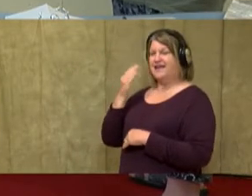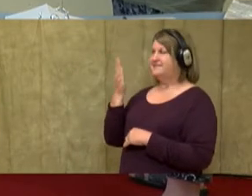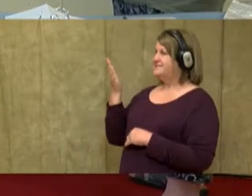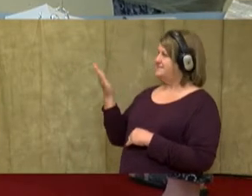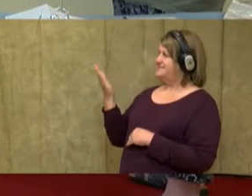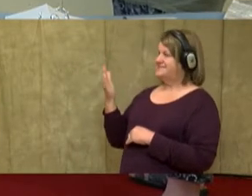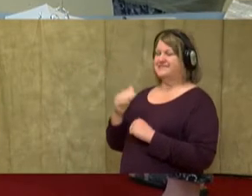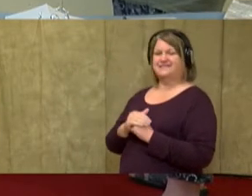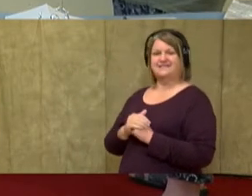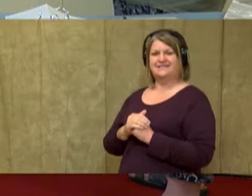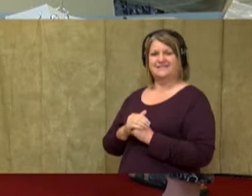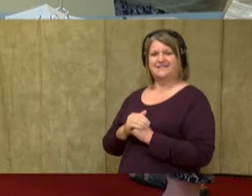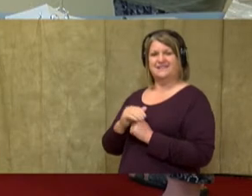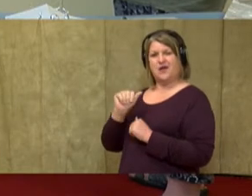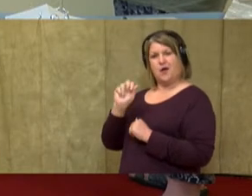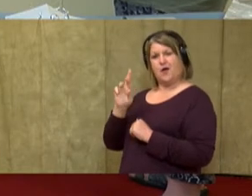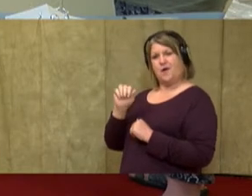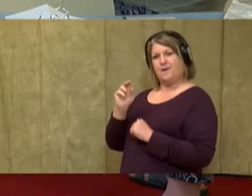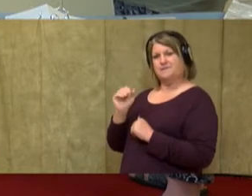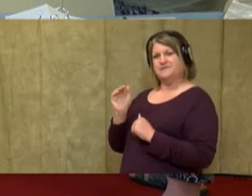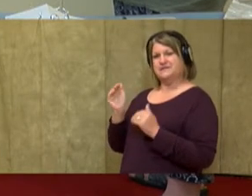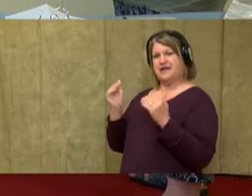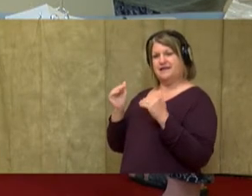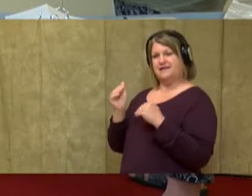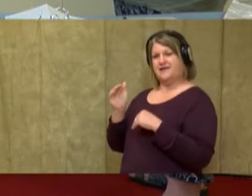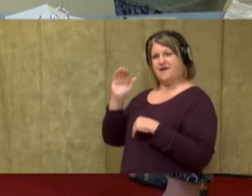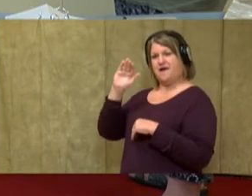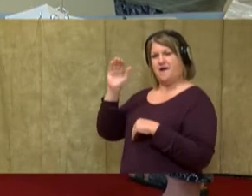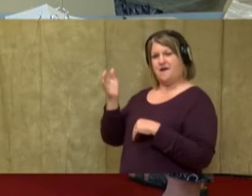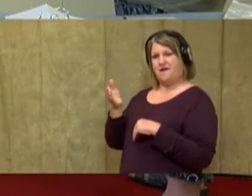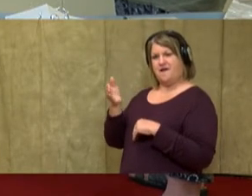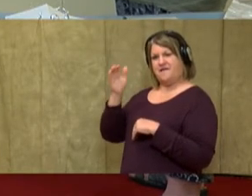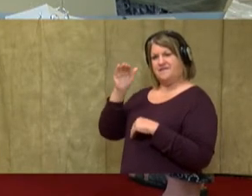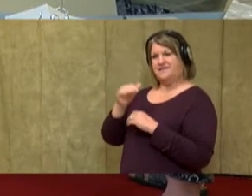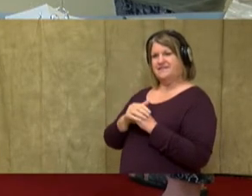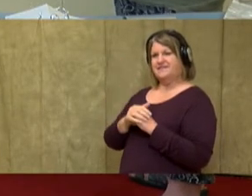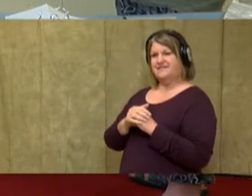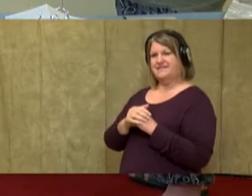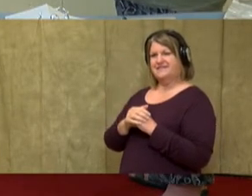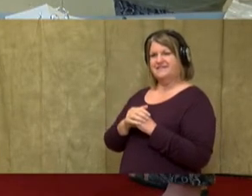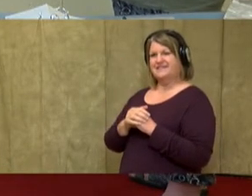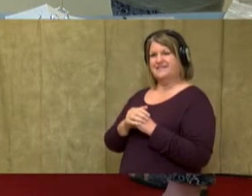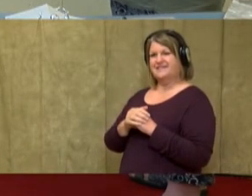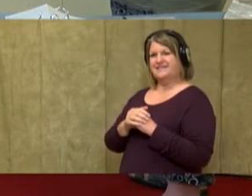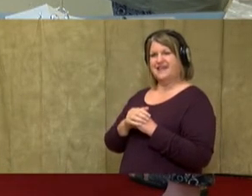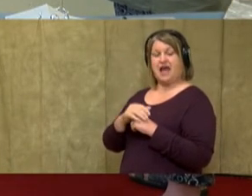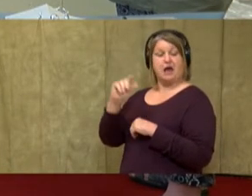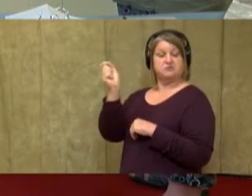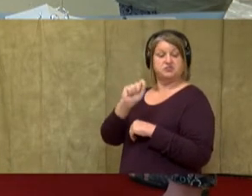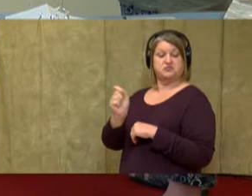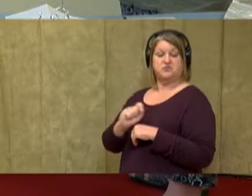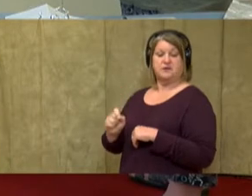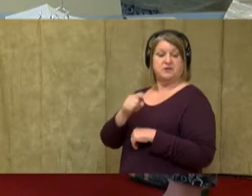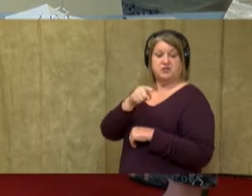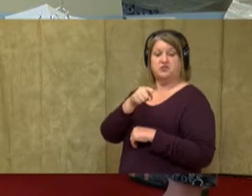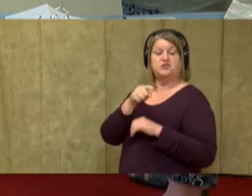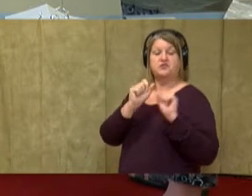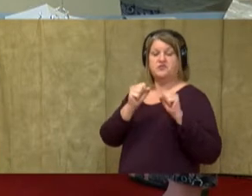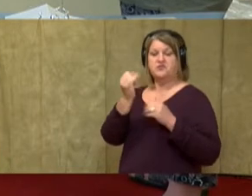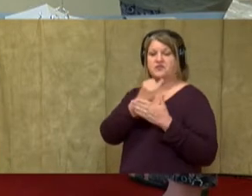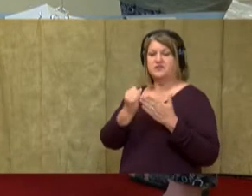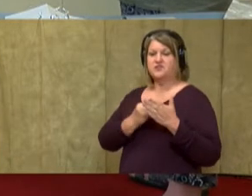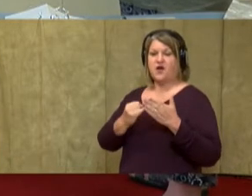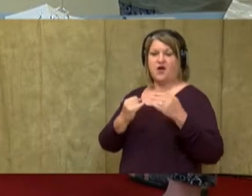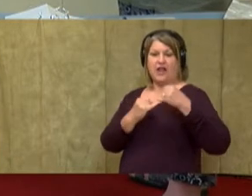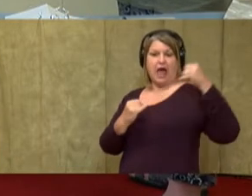And then she has her arms curved up on the top. It's going above her head. And I'm just doing a scribble, but you could do lines. And then